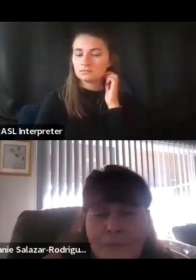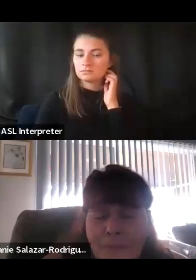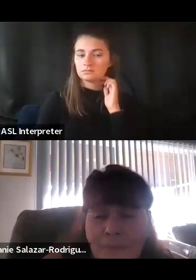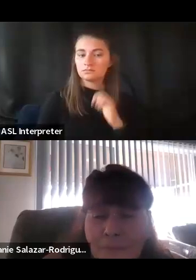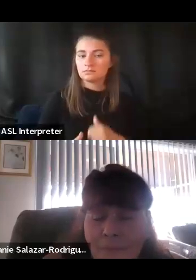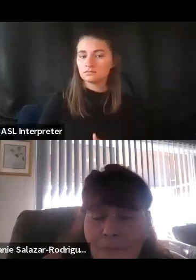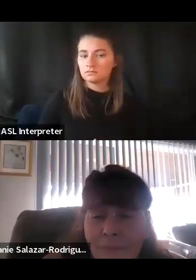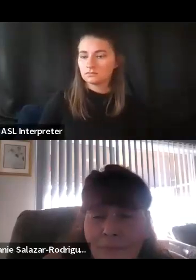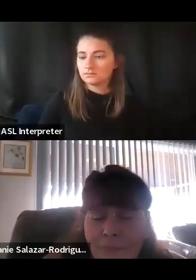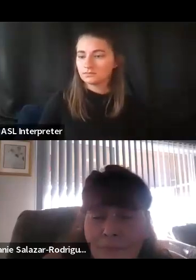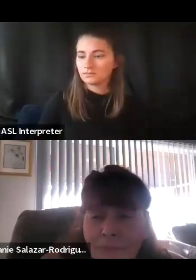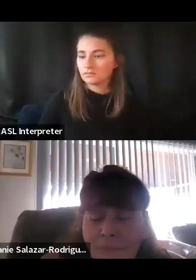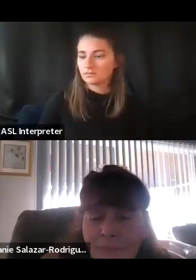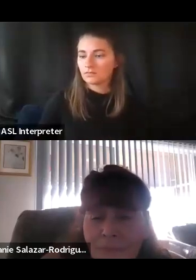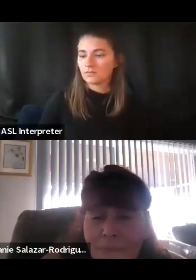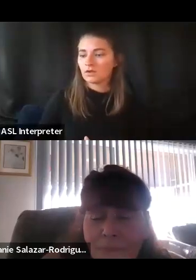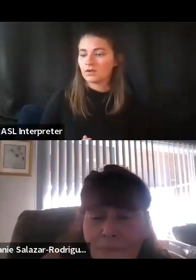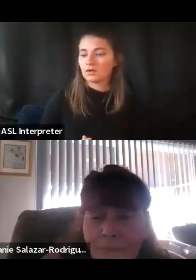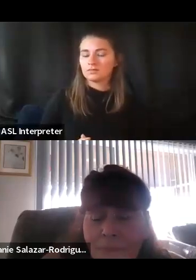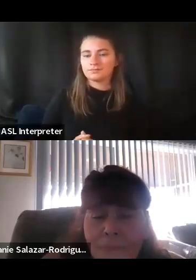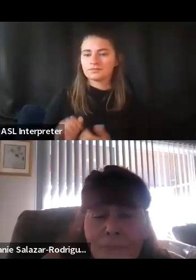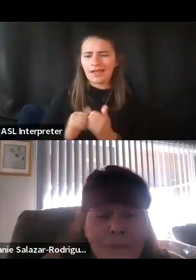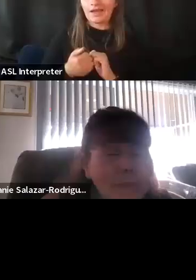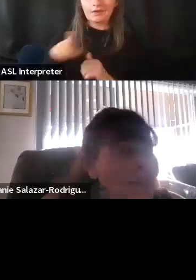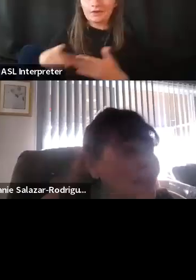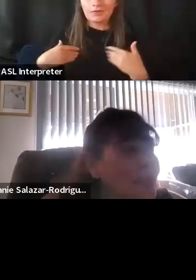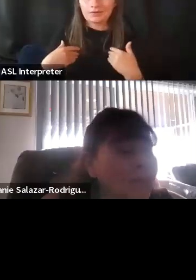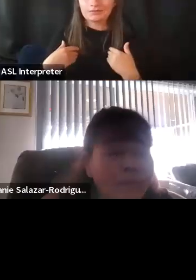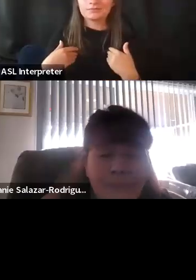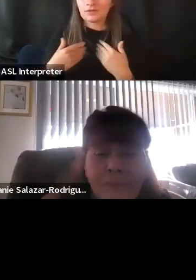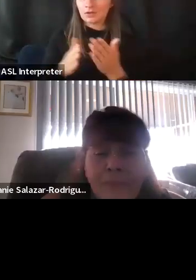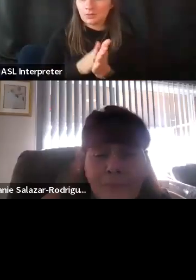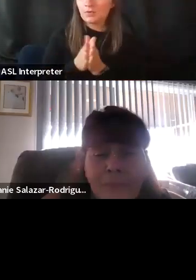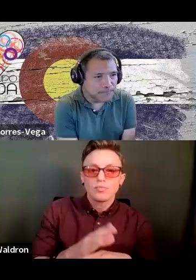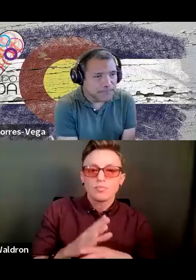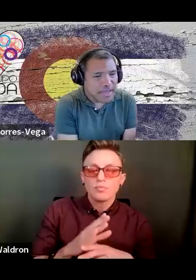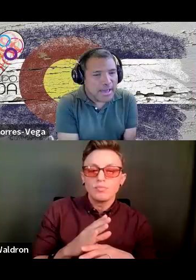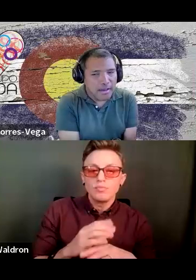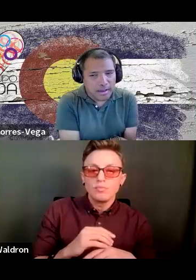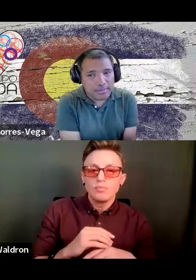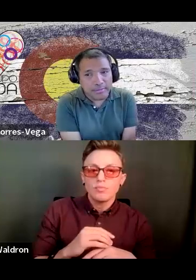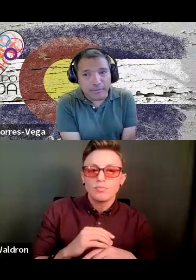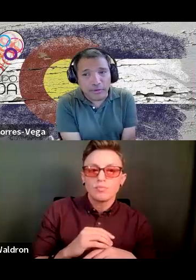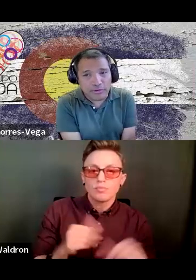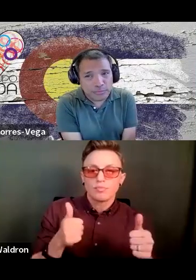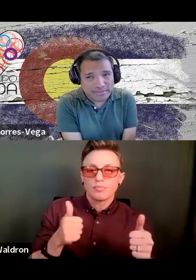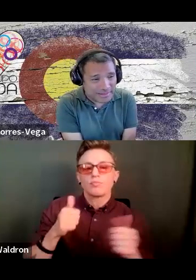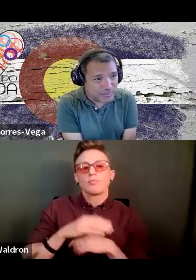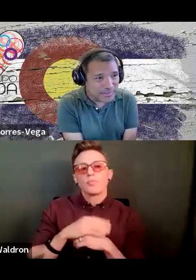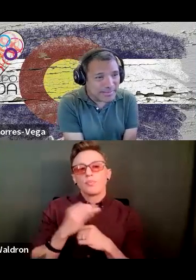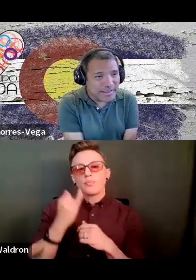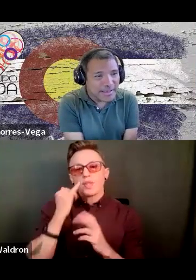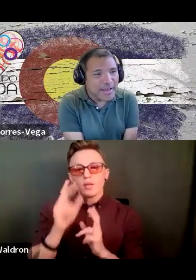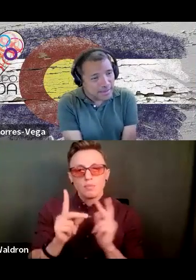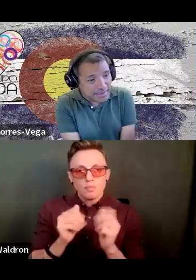continue advocacy work for people living with a disability or multiple disabilities? And of course, we'll